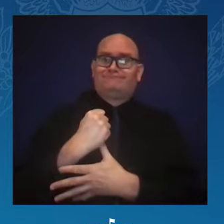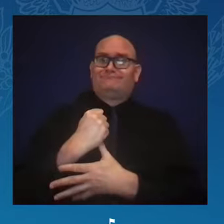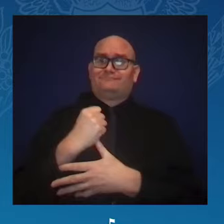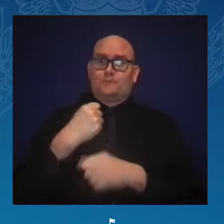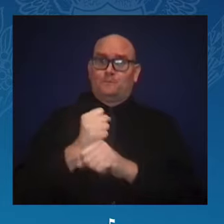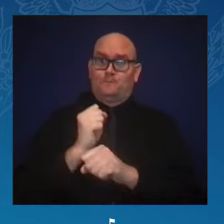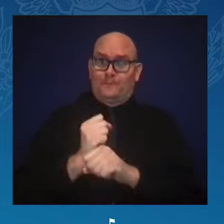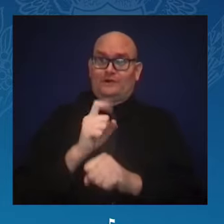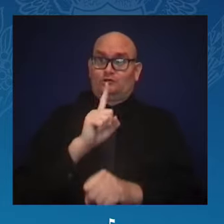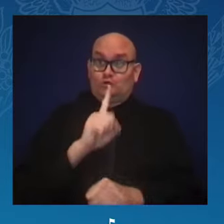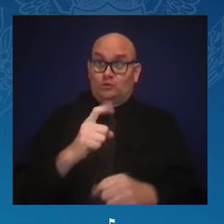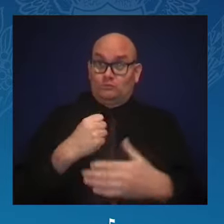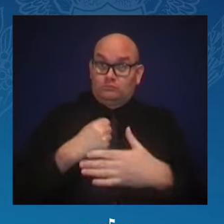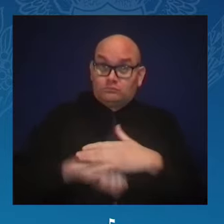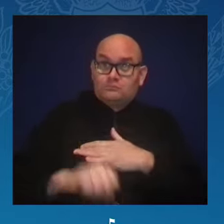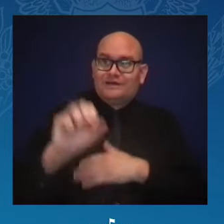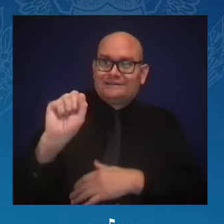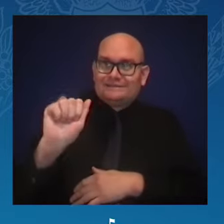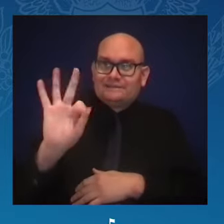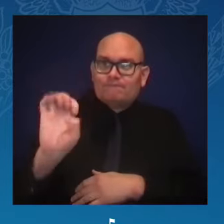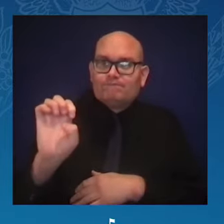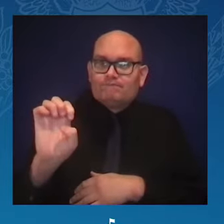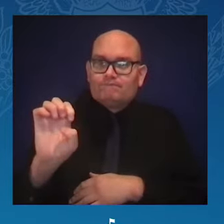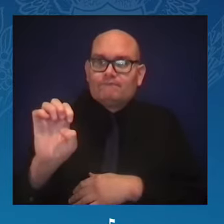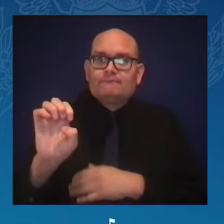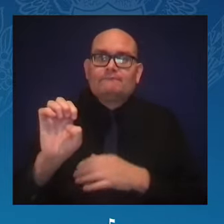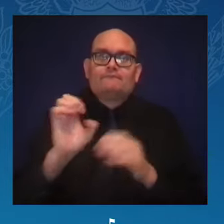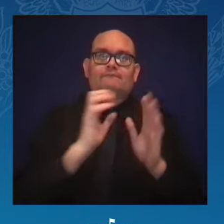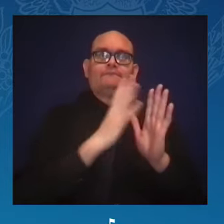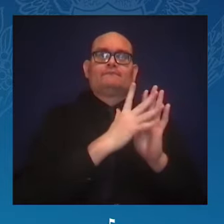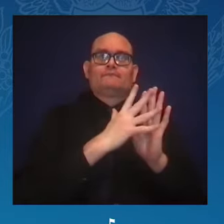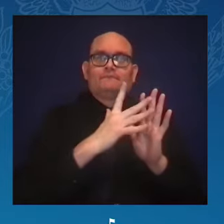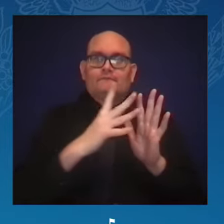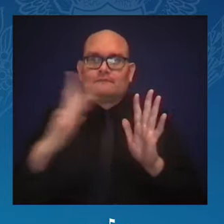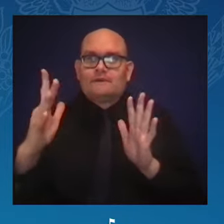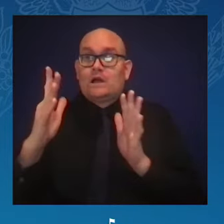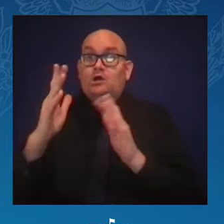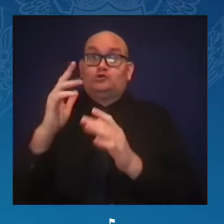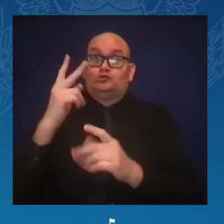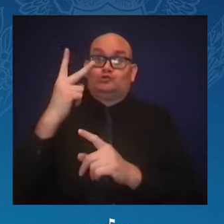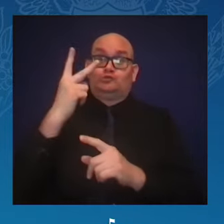to 12 months. Expanded it from three states to 35 states.